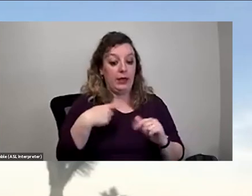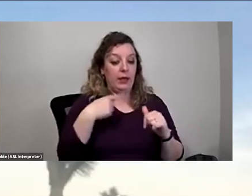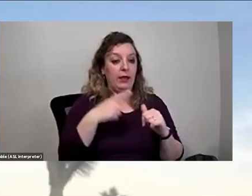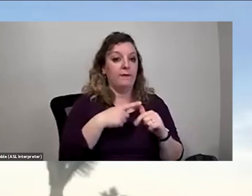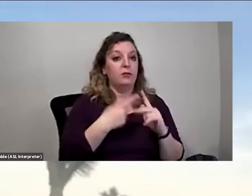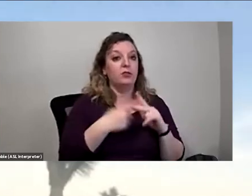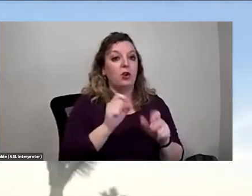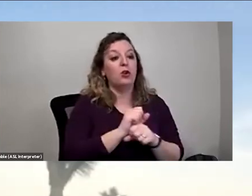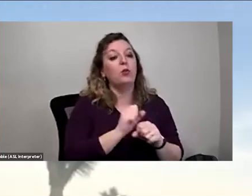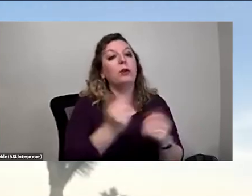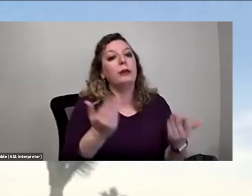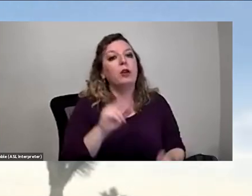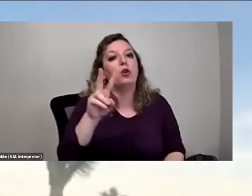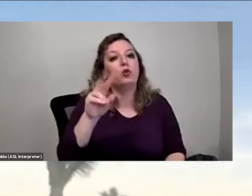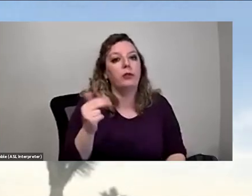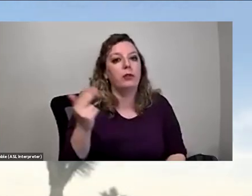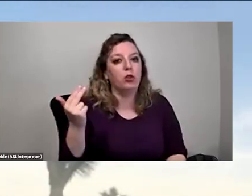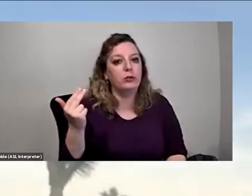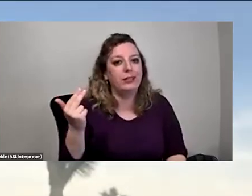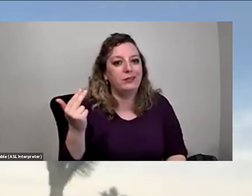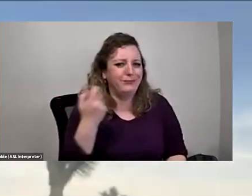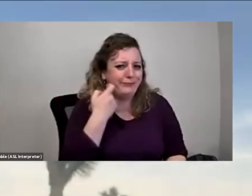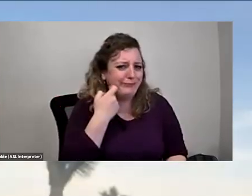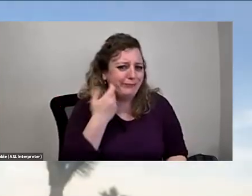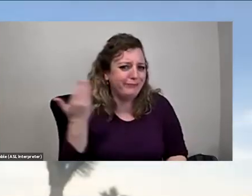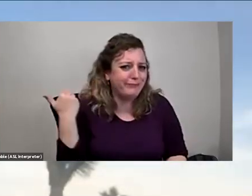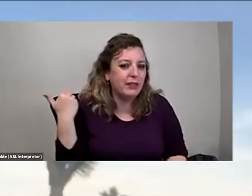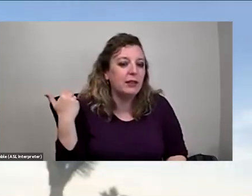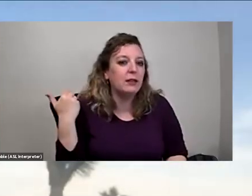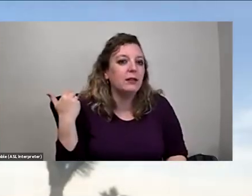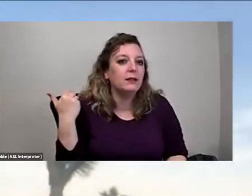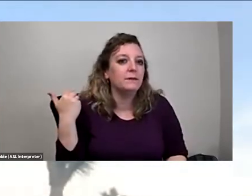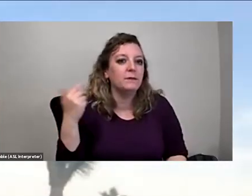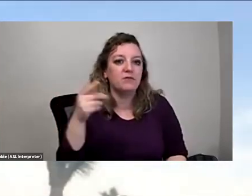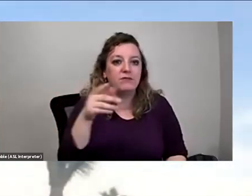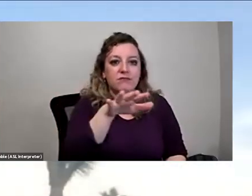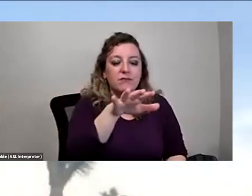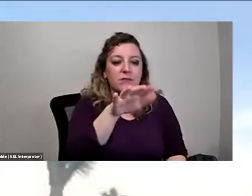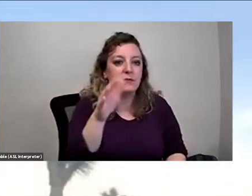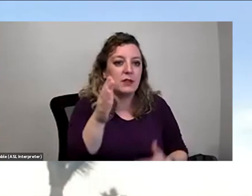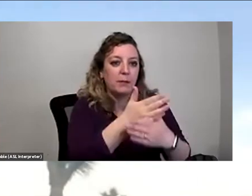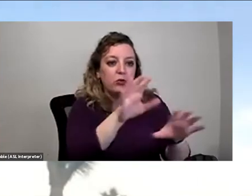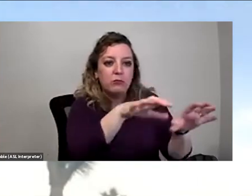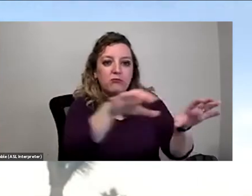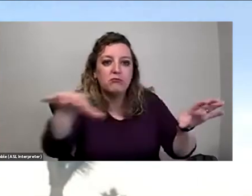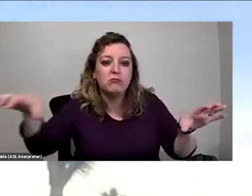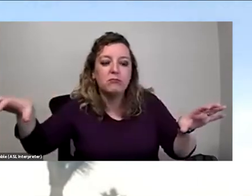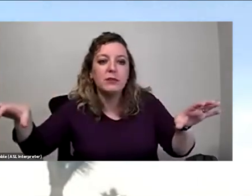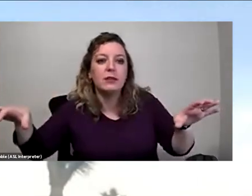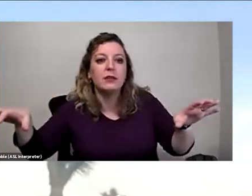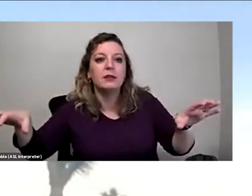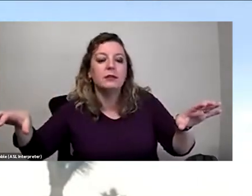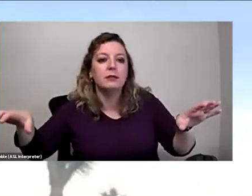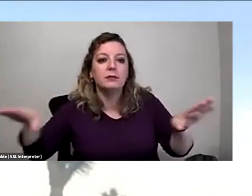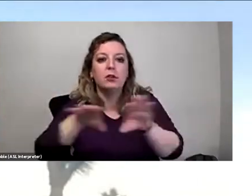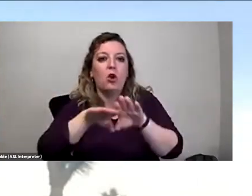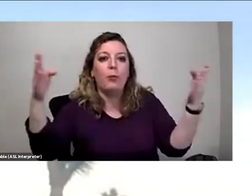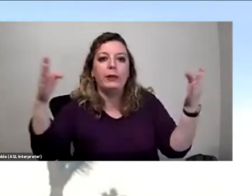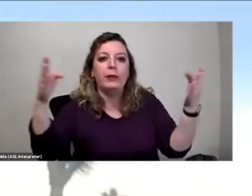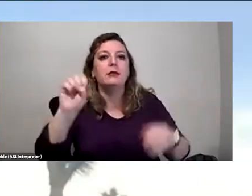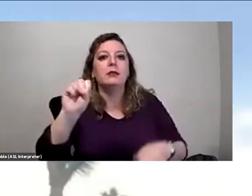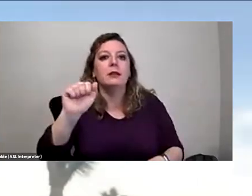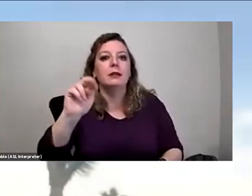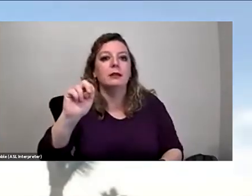in 2013, that's not that long ago in between all these plants would be just open sand.